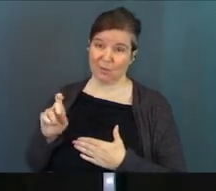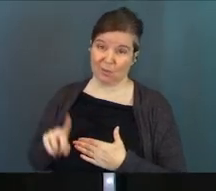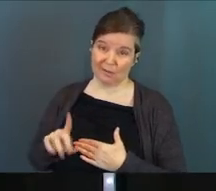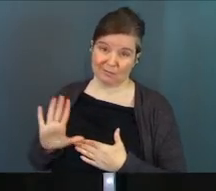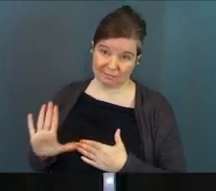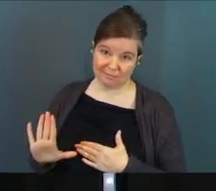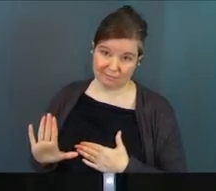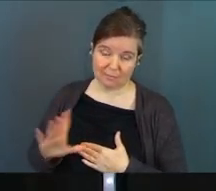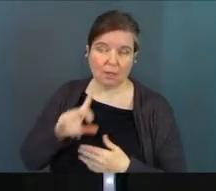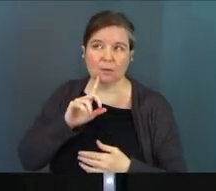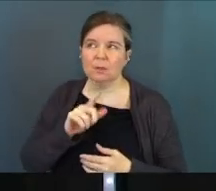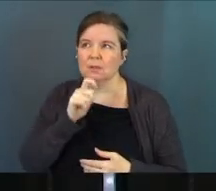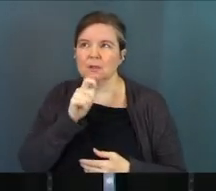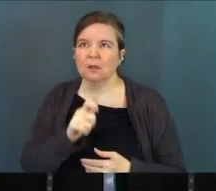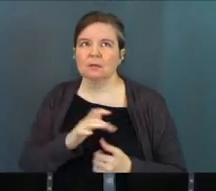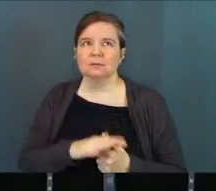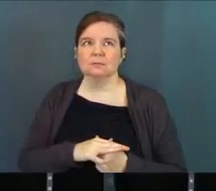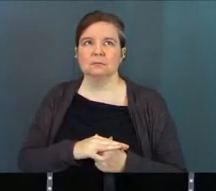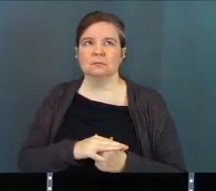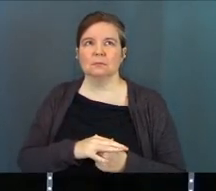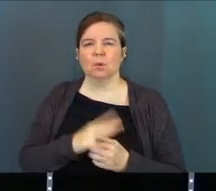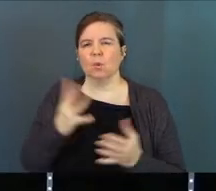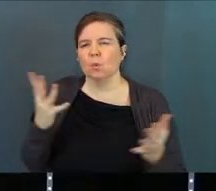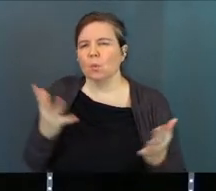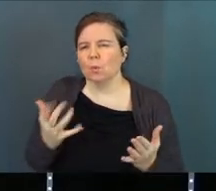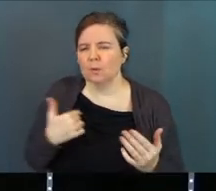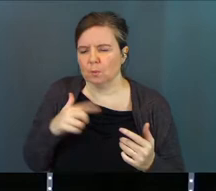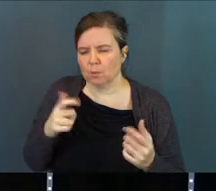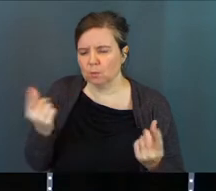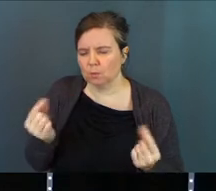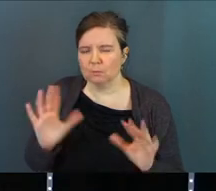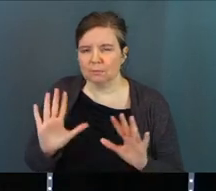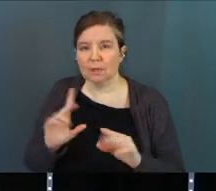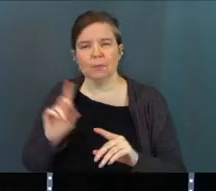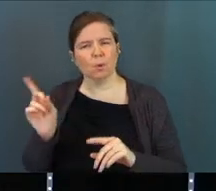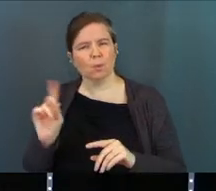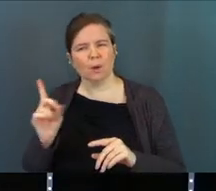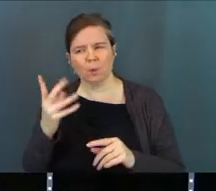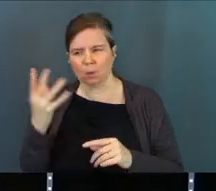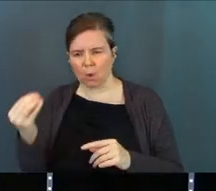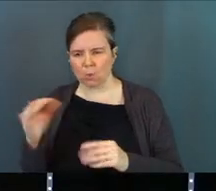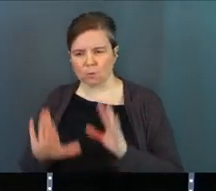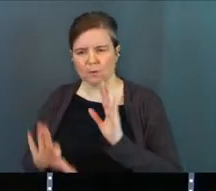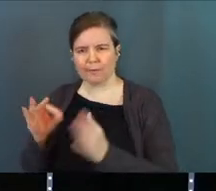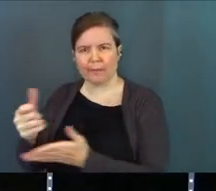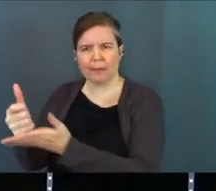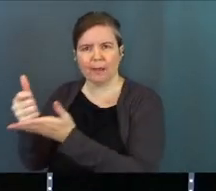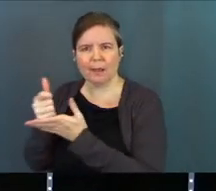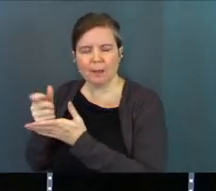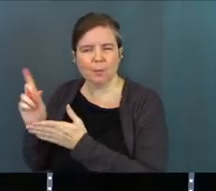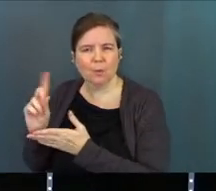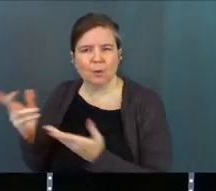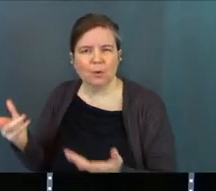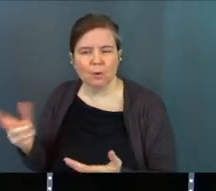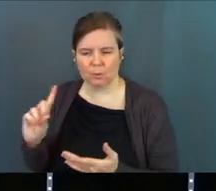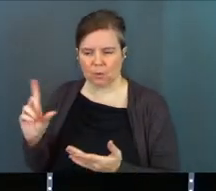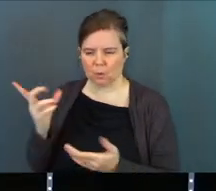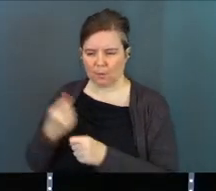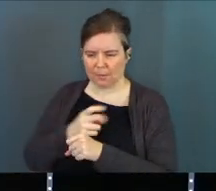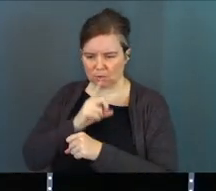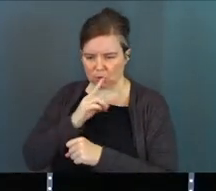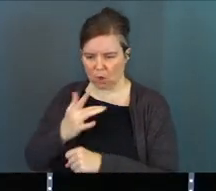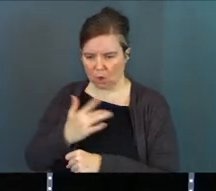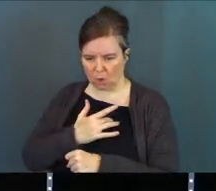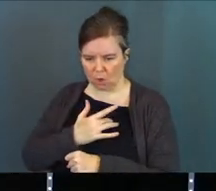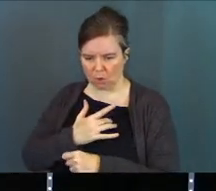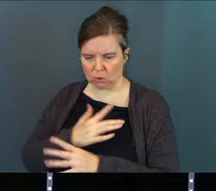not necessarily, you know, what is this thing that we're supposed to do, but where do we go to find that help? Where do we go to make